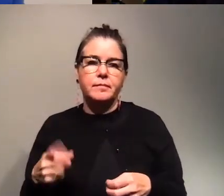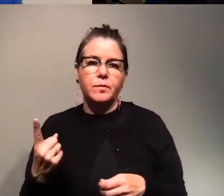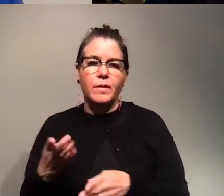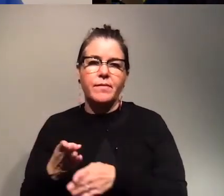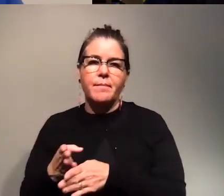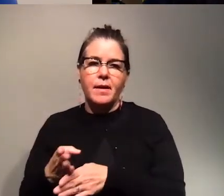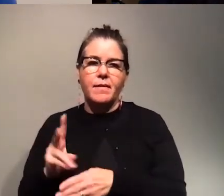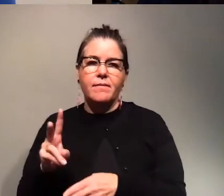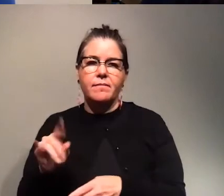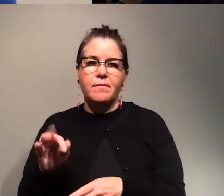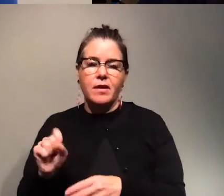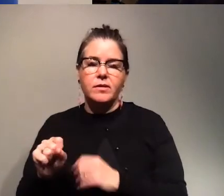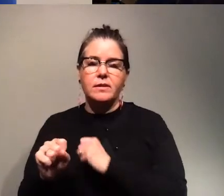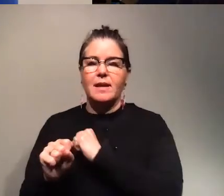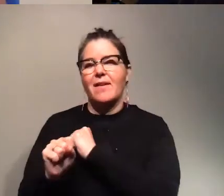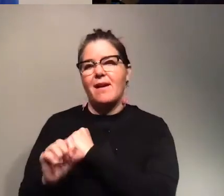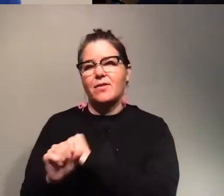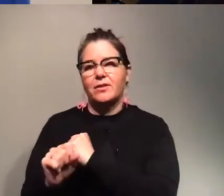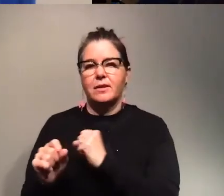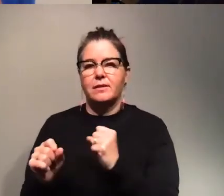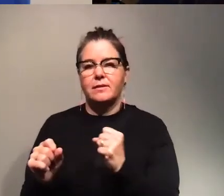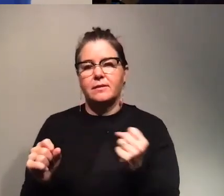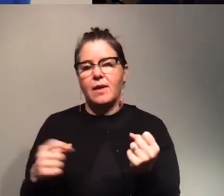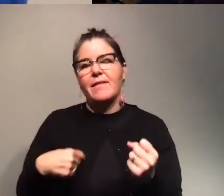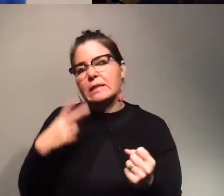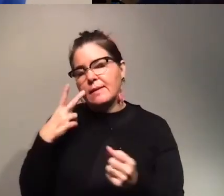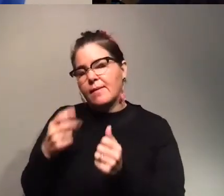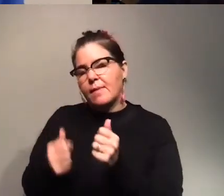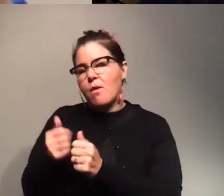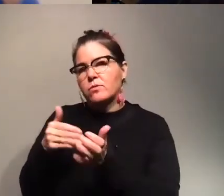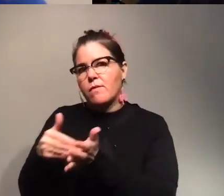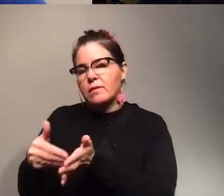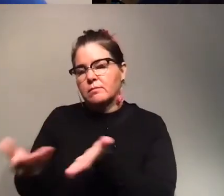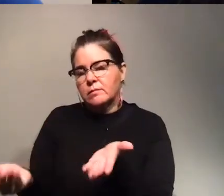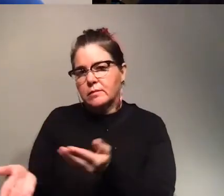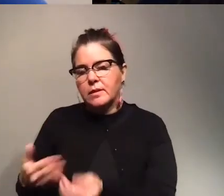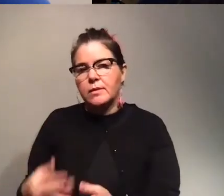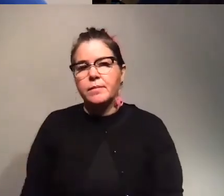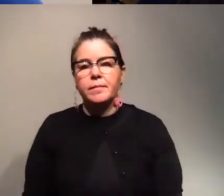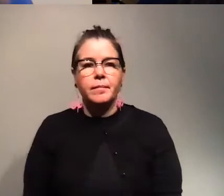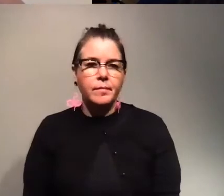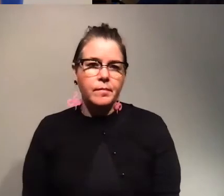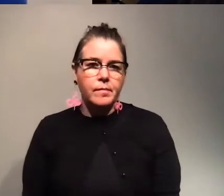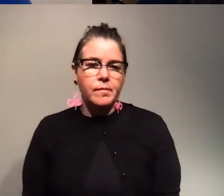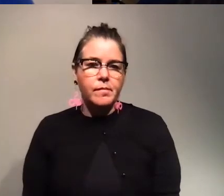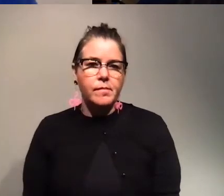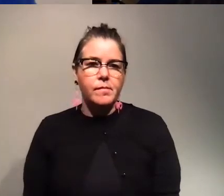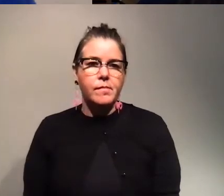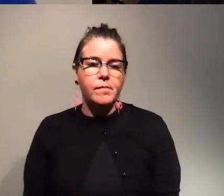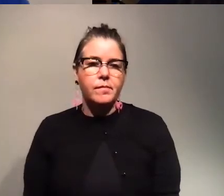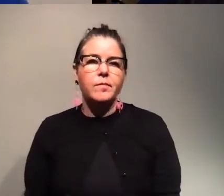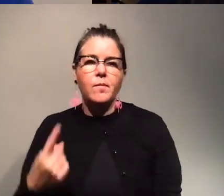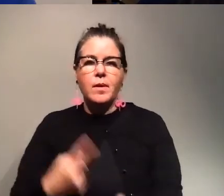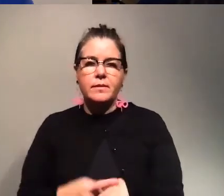viruses advertised or what i have seen the most often once i hear in the news